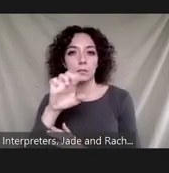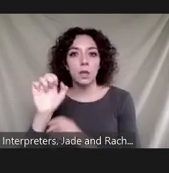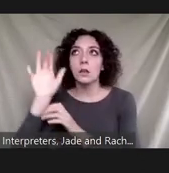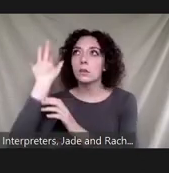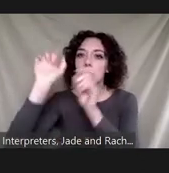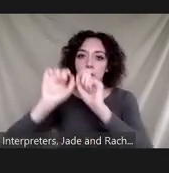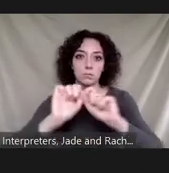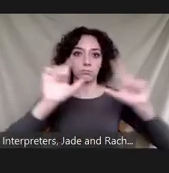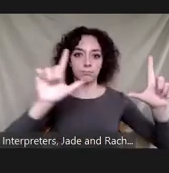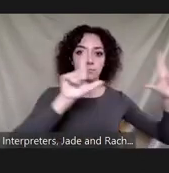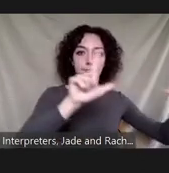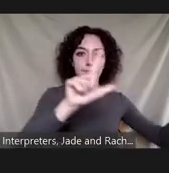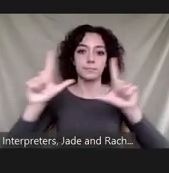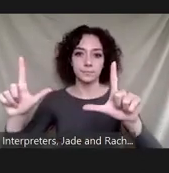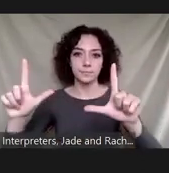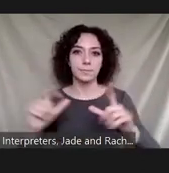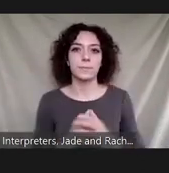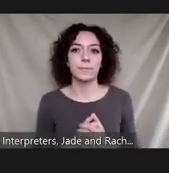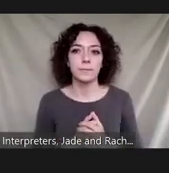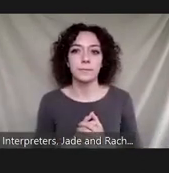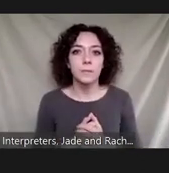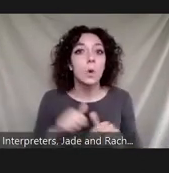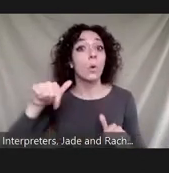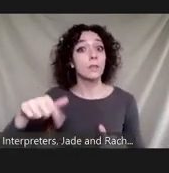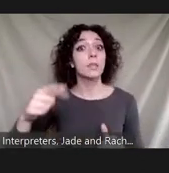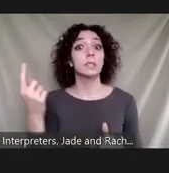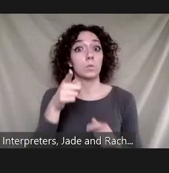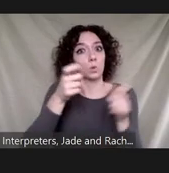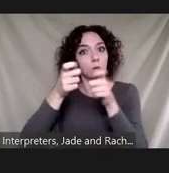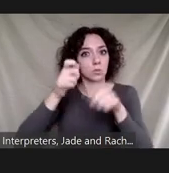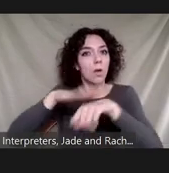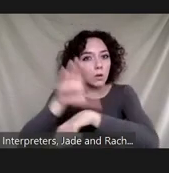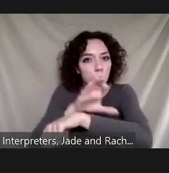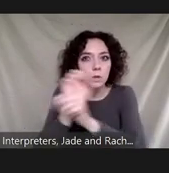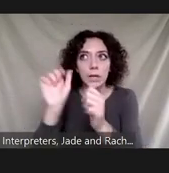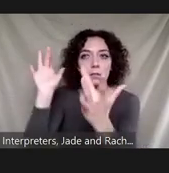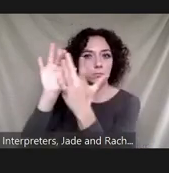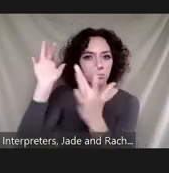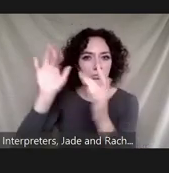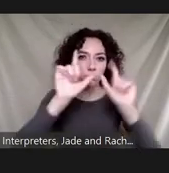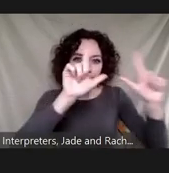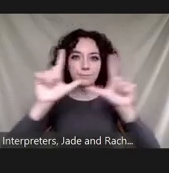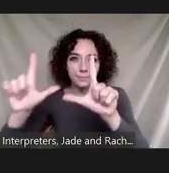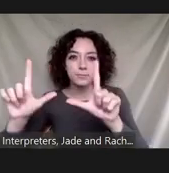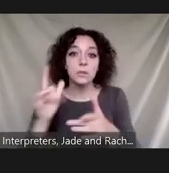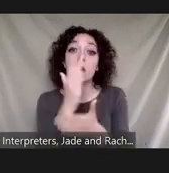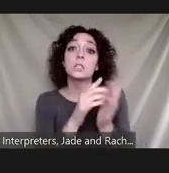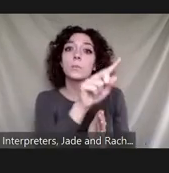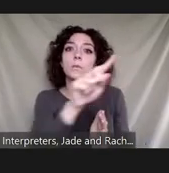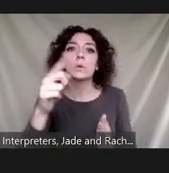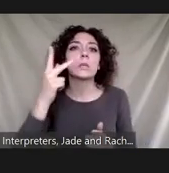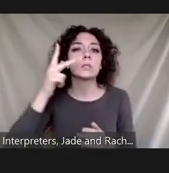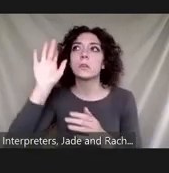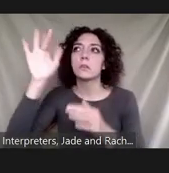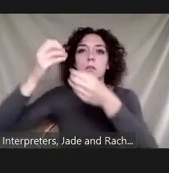um and so this is something that you control on your computer for some of you this is a drop down